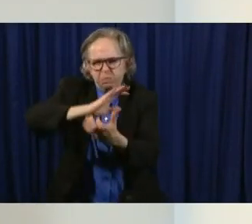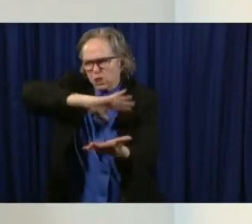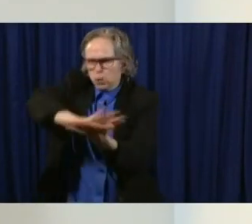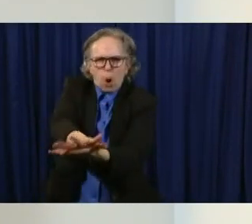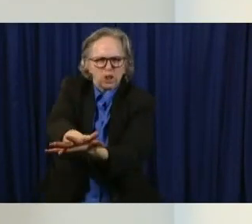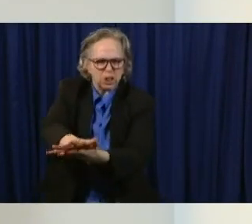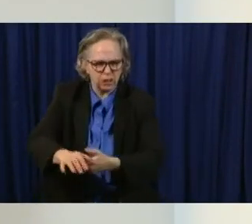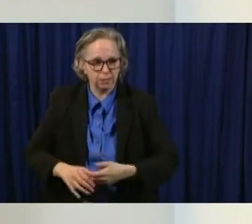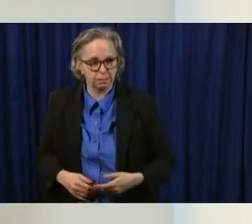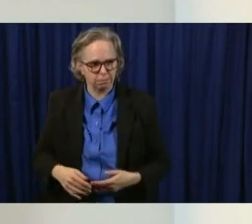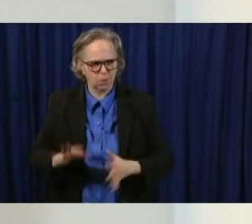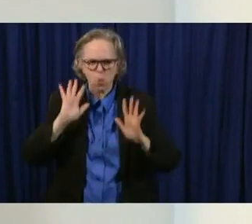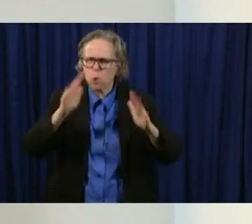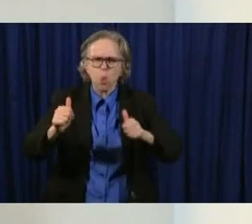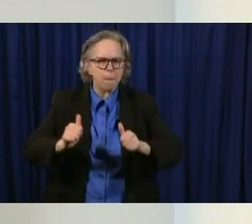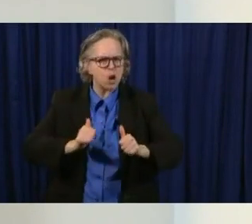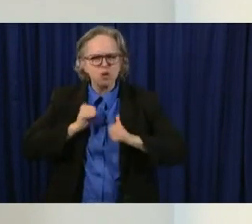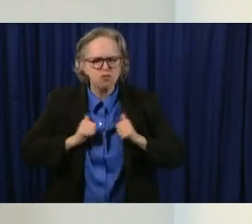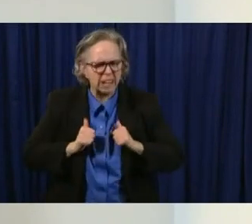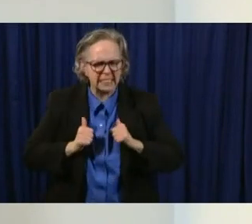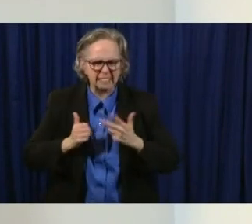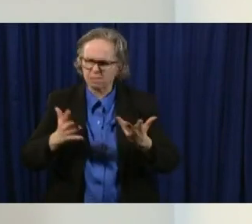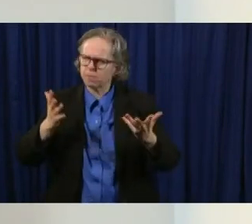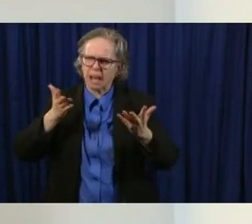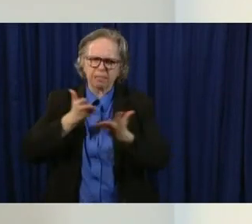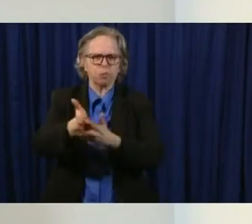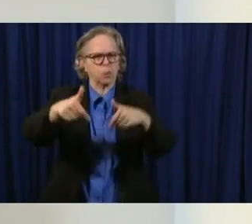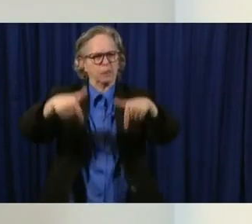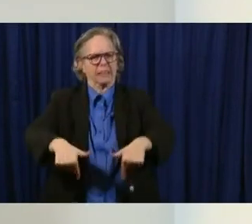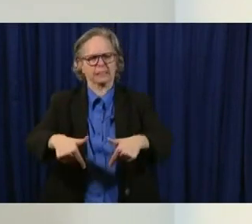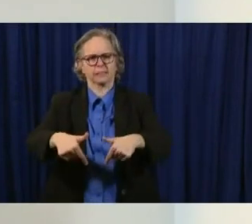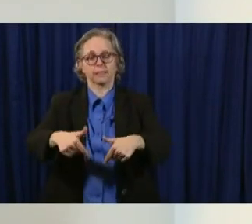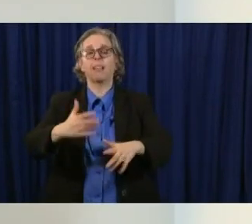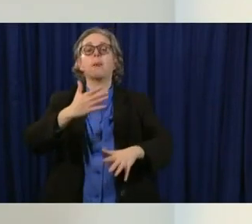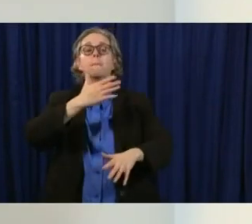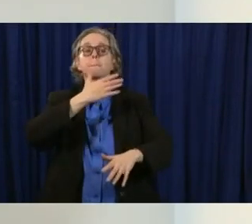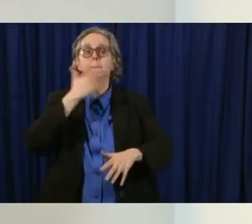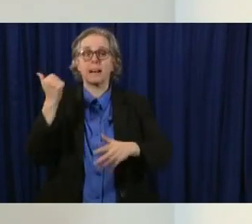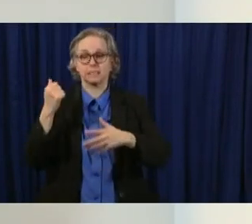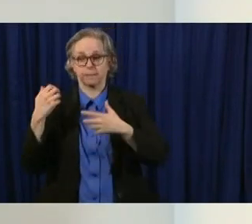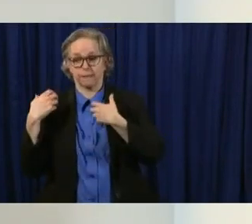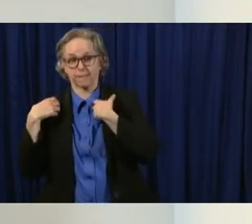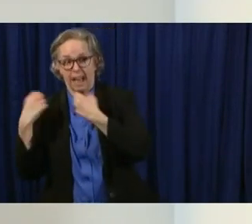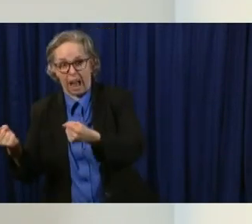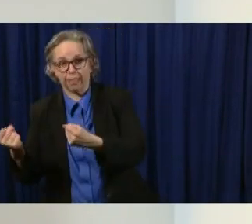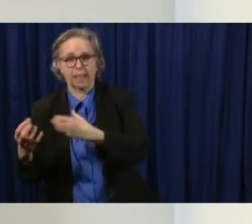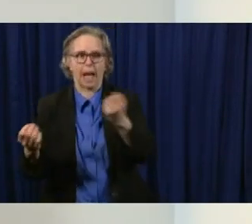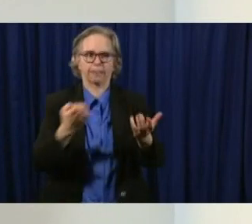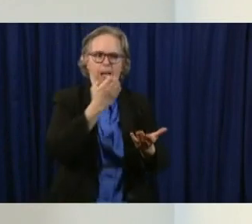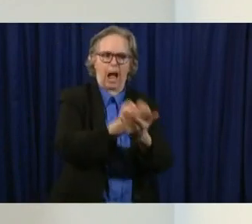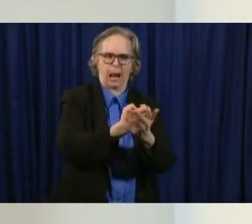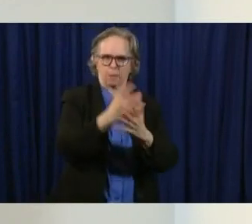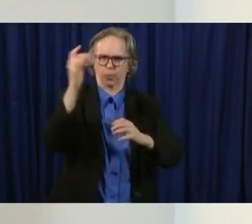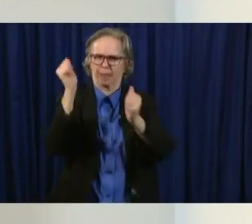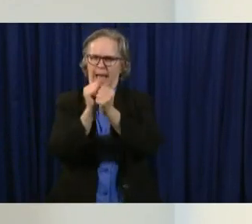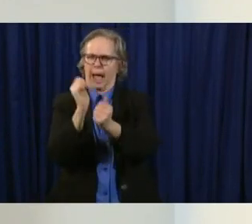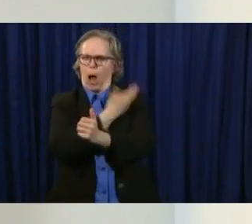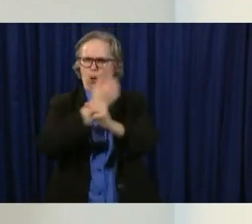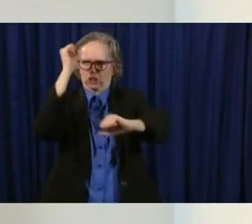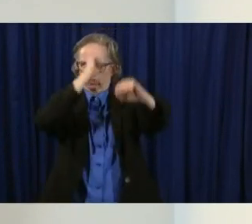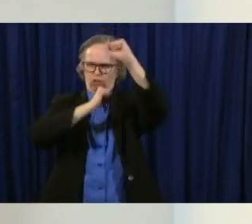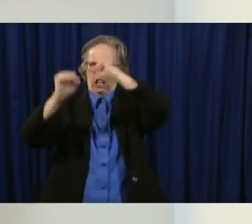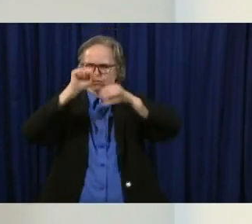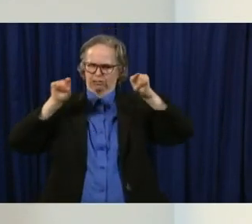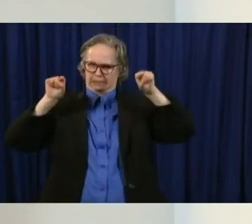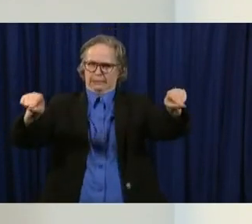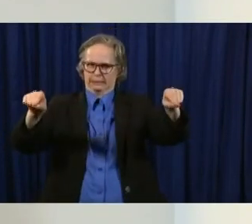getting Ohio through this with the best health and economic strategy that we can muster. And you combine the testing with the